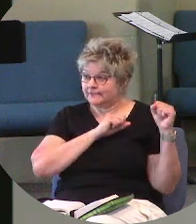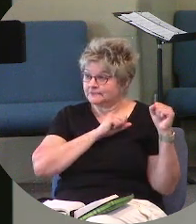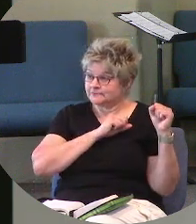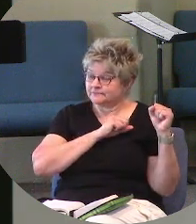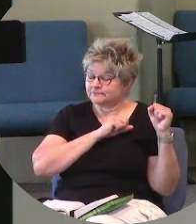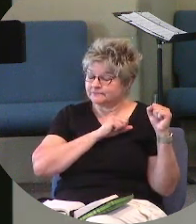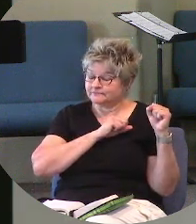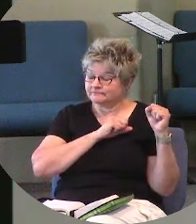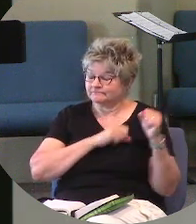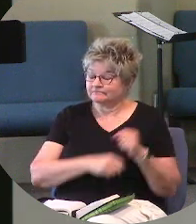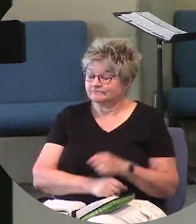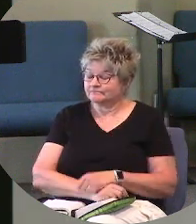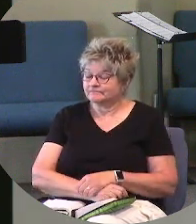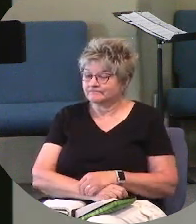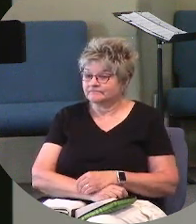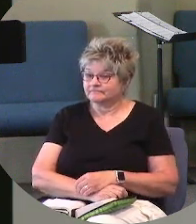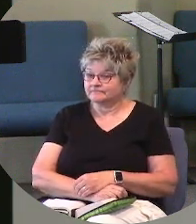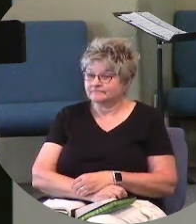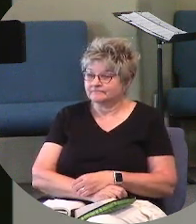turned and walked away.